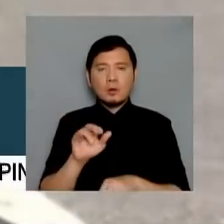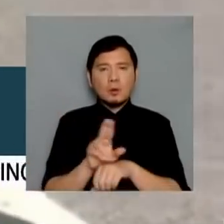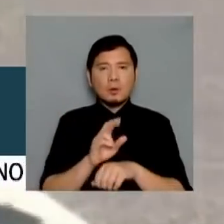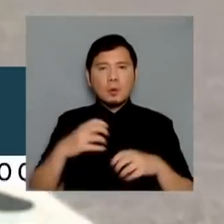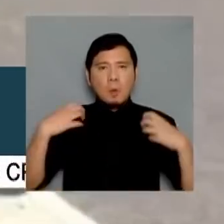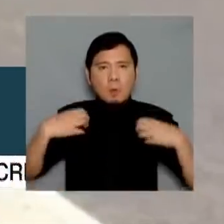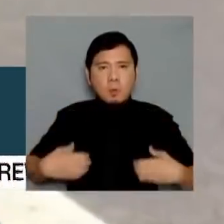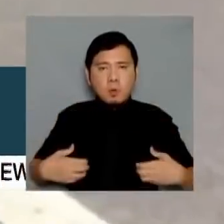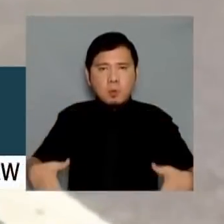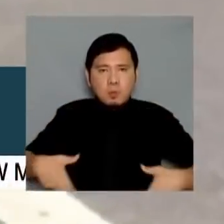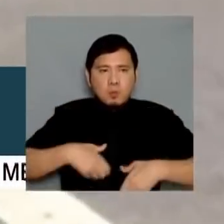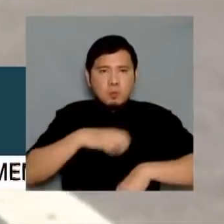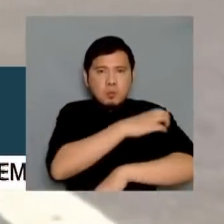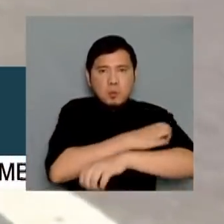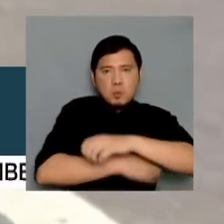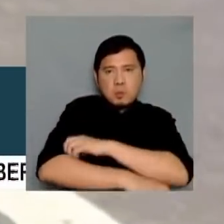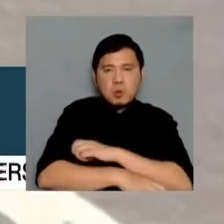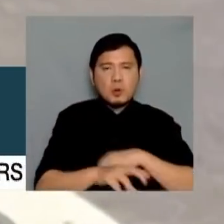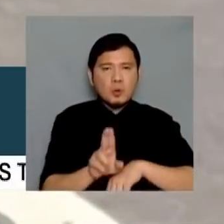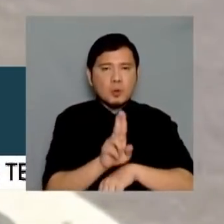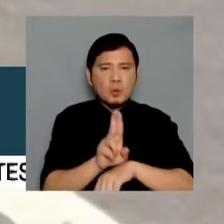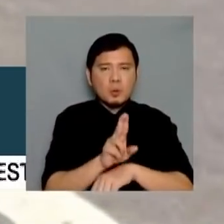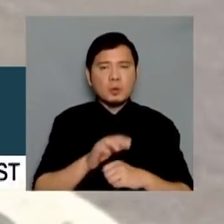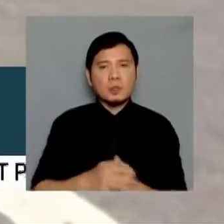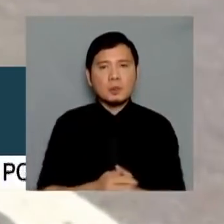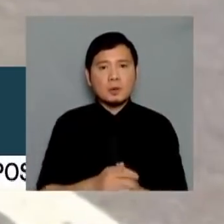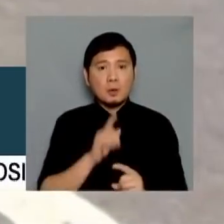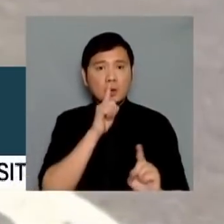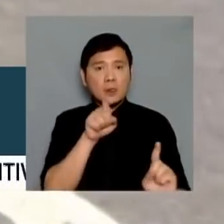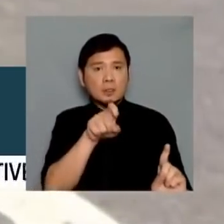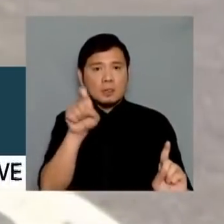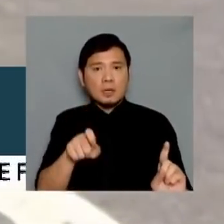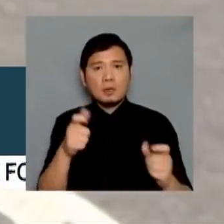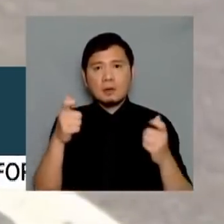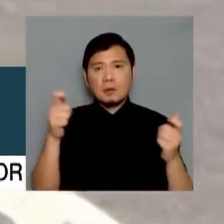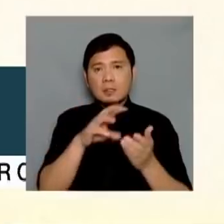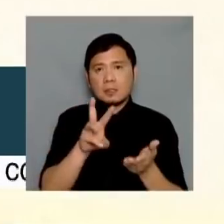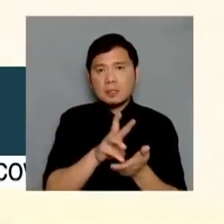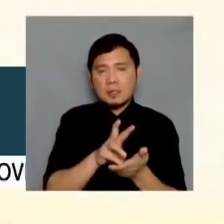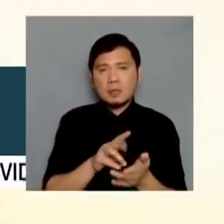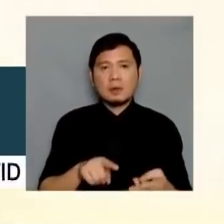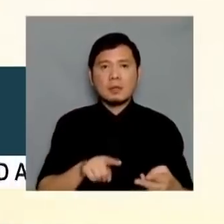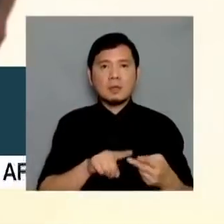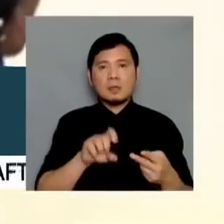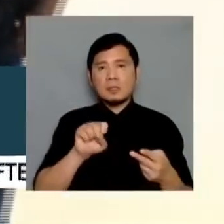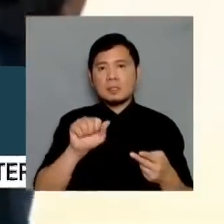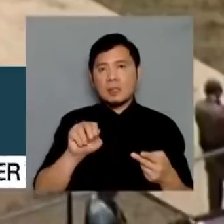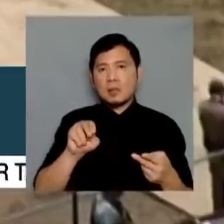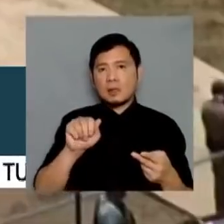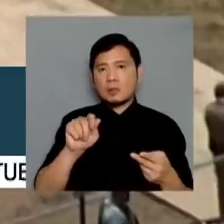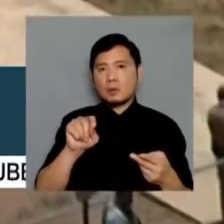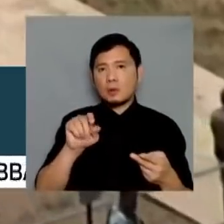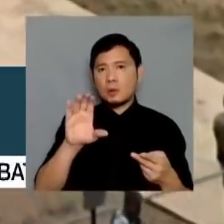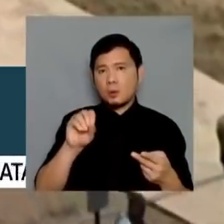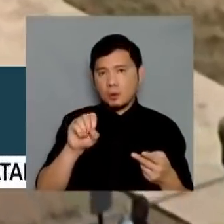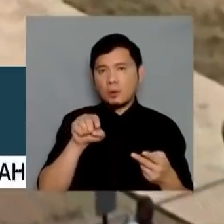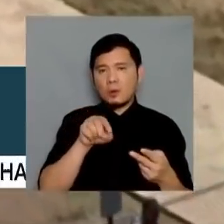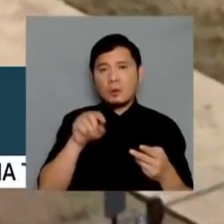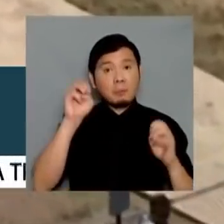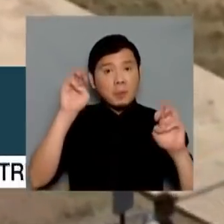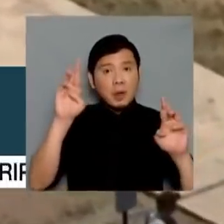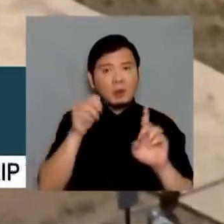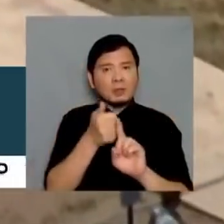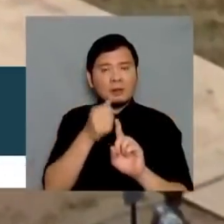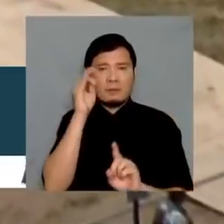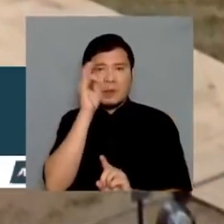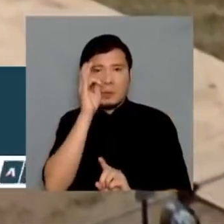Uvalde is just an hour away from one of Texas' largest metropolis, San Antonio, whose mayor, Ron Nirenberg, is of Filipino descent on his mother's